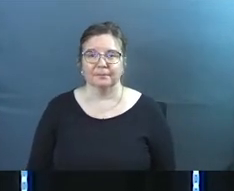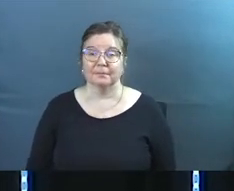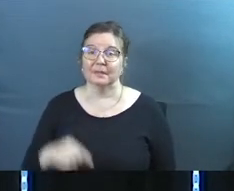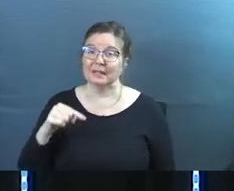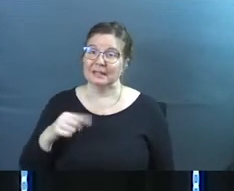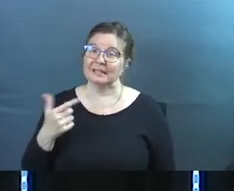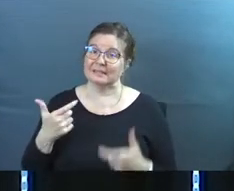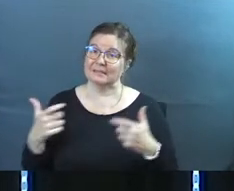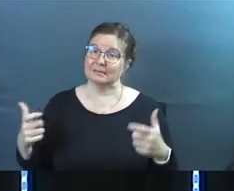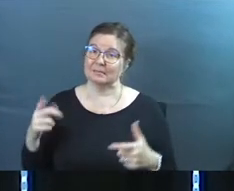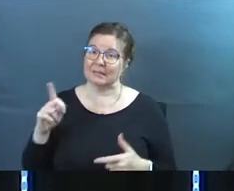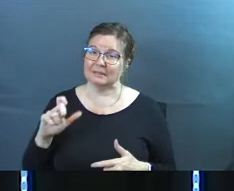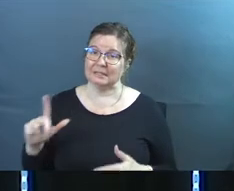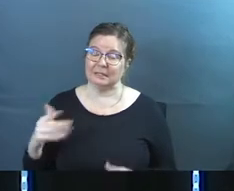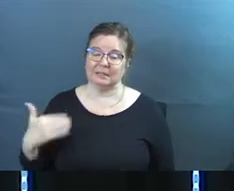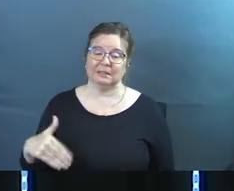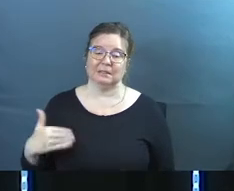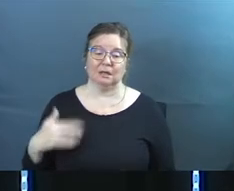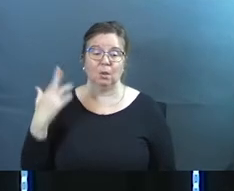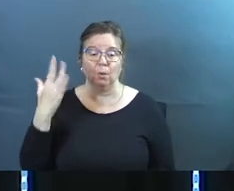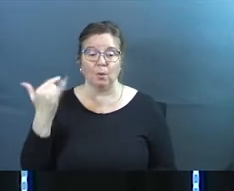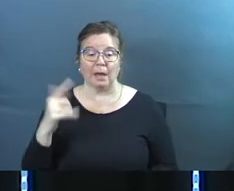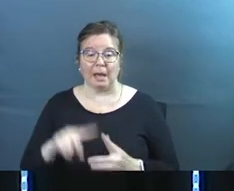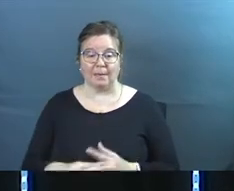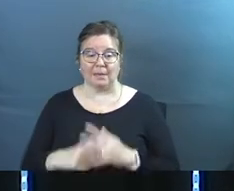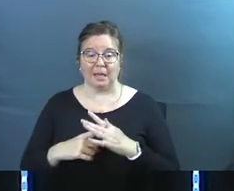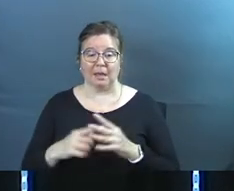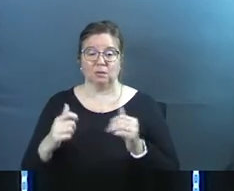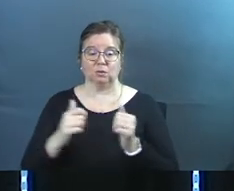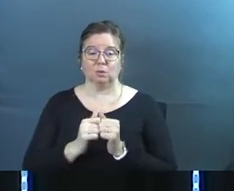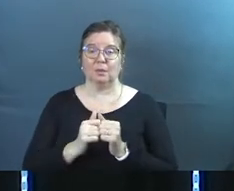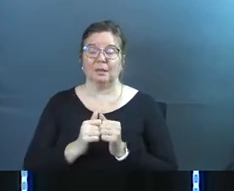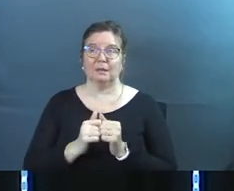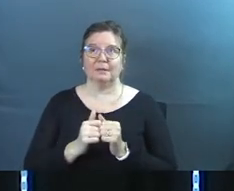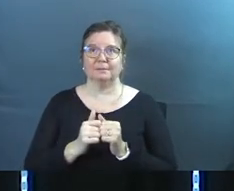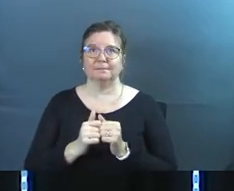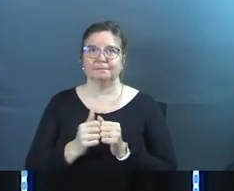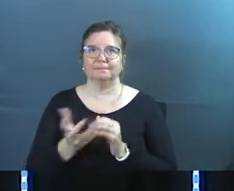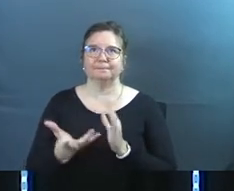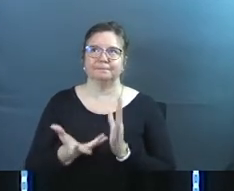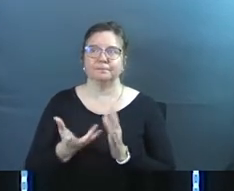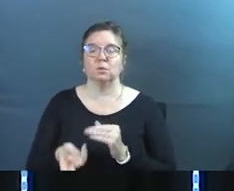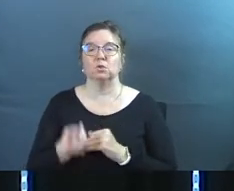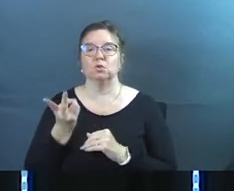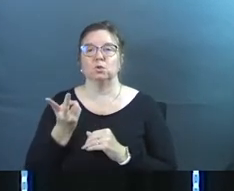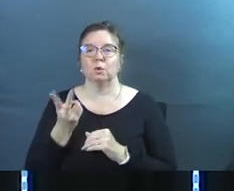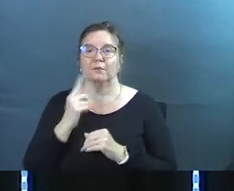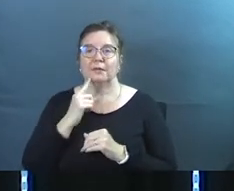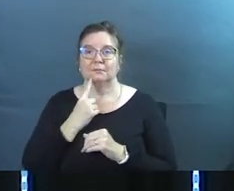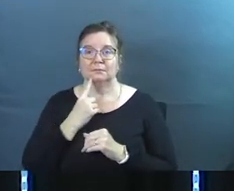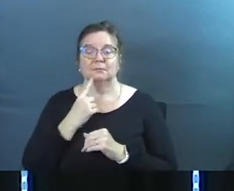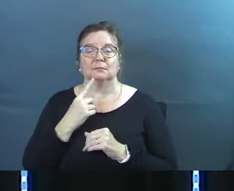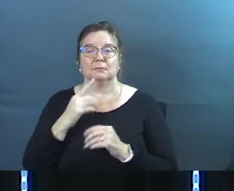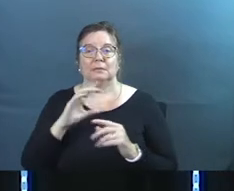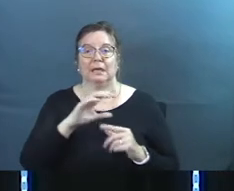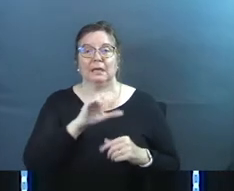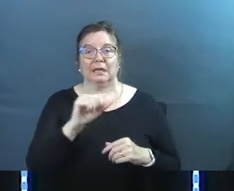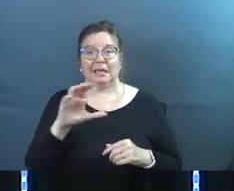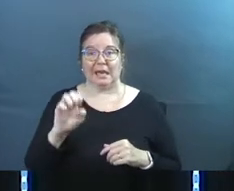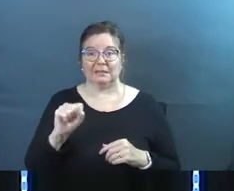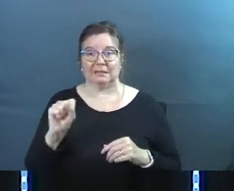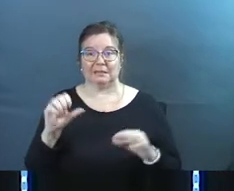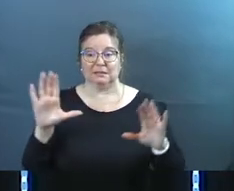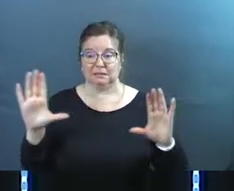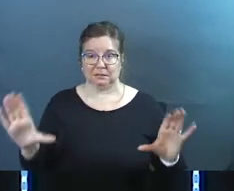This is a big deal. And the reason I began us with two very extreme cases, pervasive